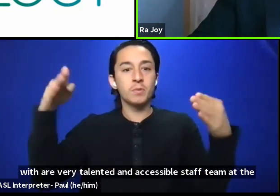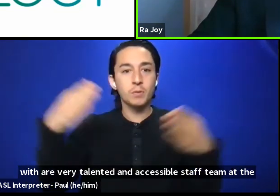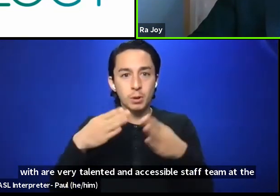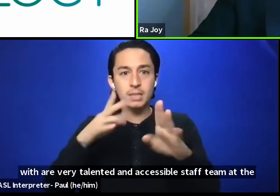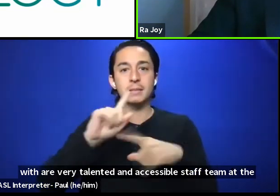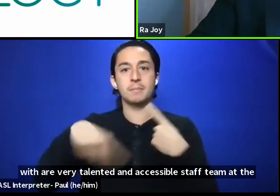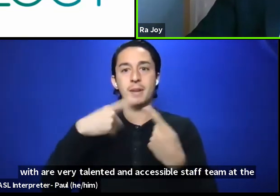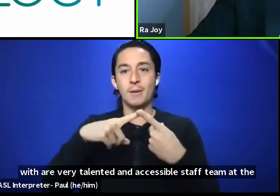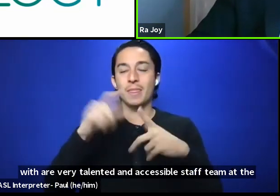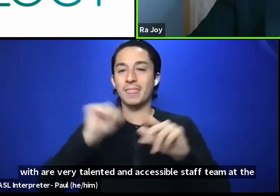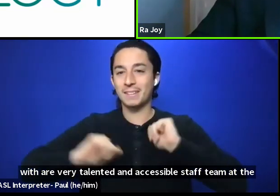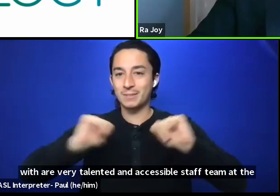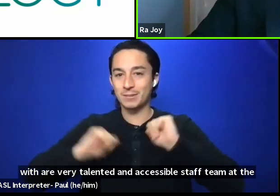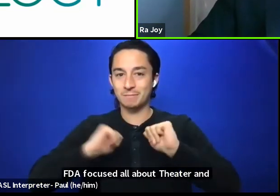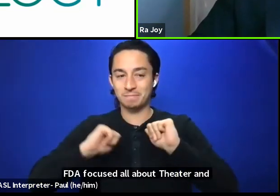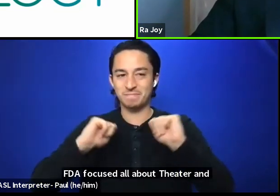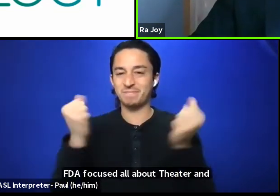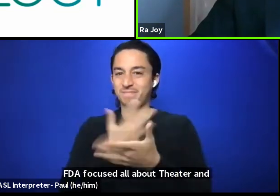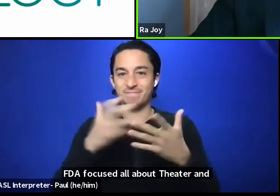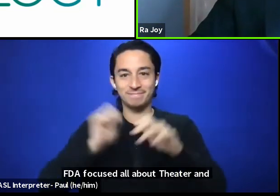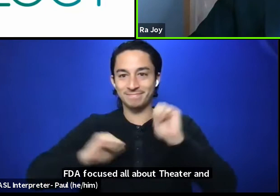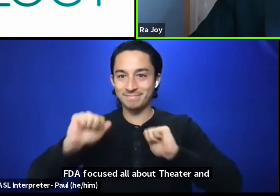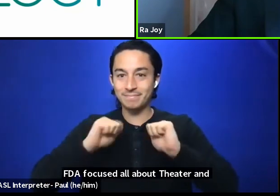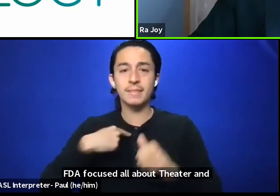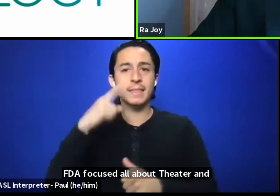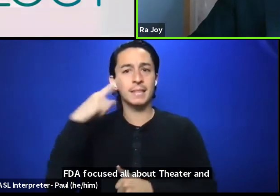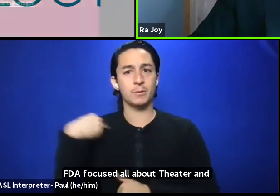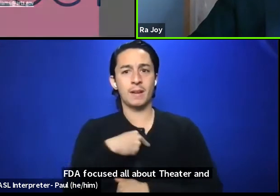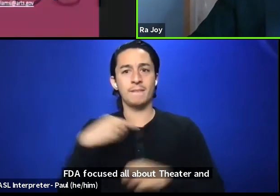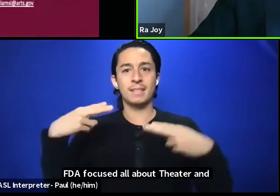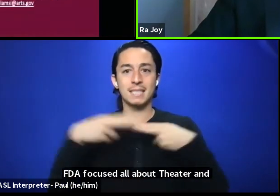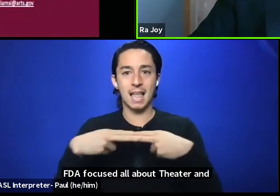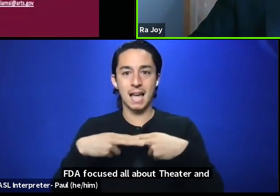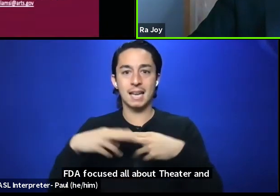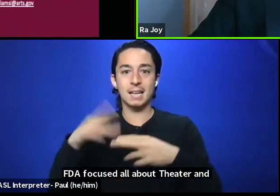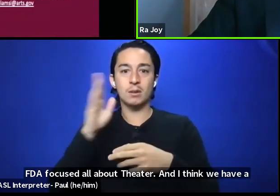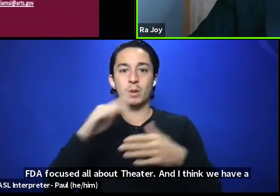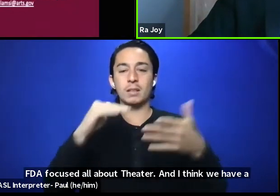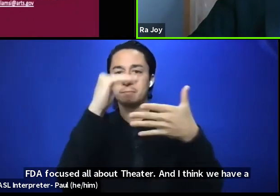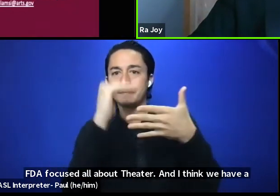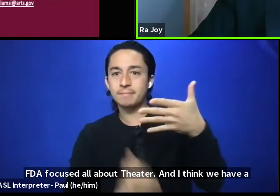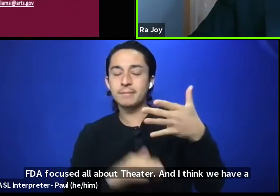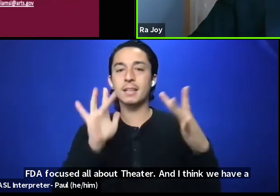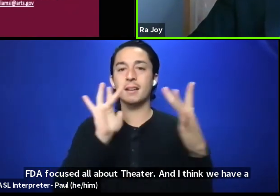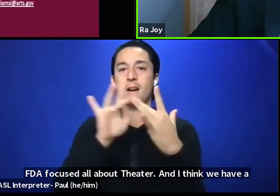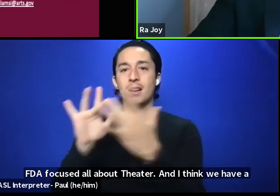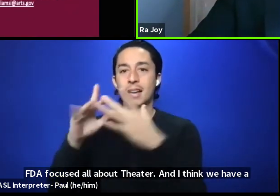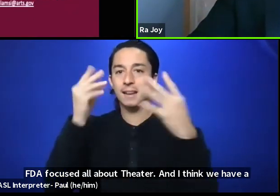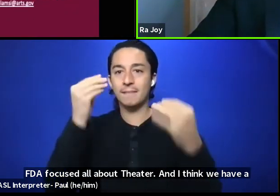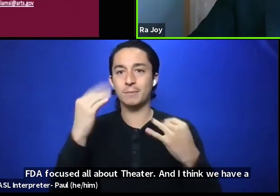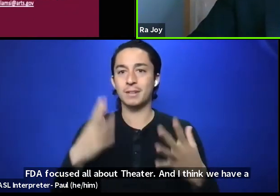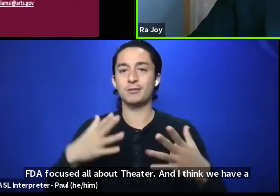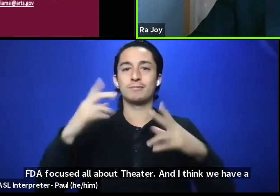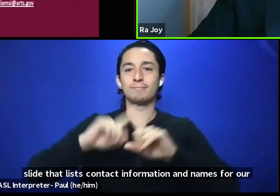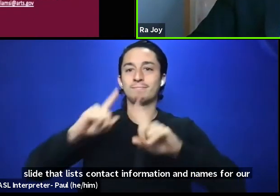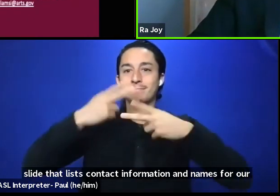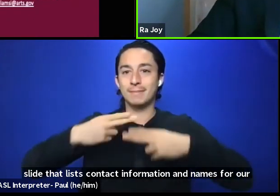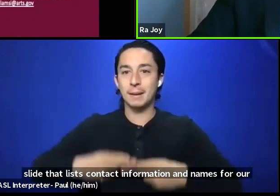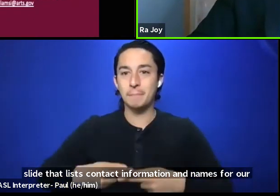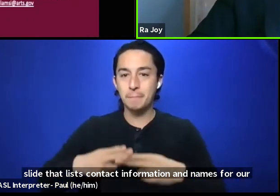theater. And I think we have a slide that lists contact information and names for our